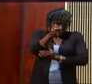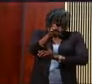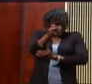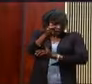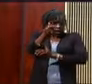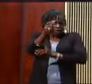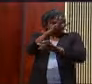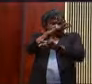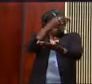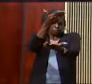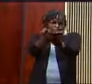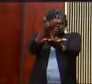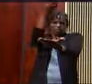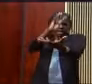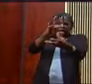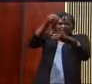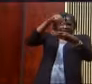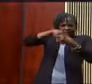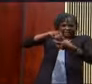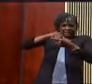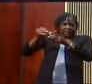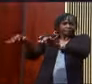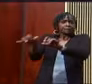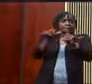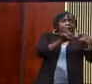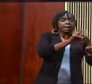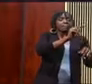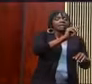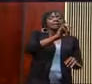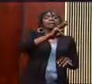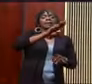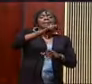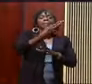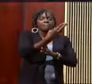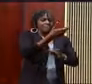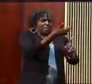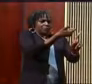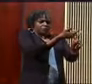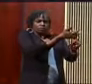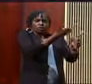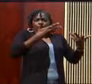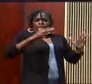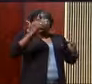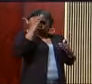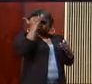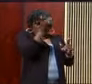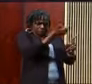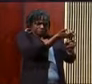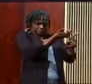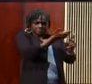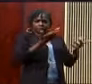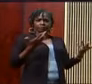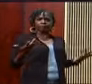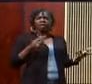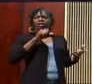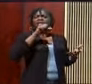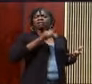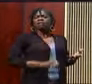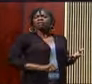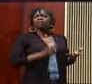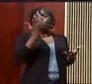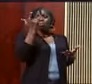in you, then you like Nehemiah can know who you are. Don't you love that about Nehemiah? Because